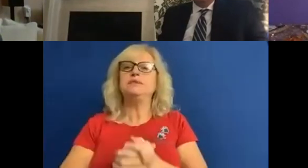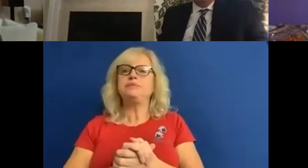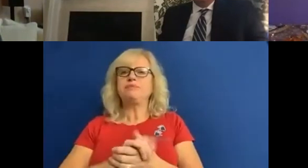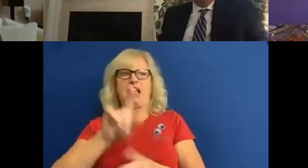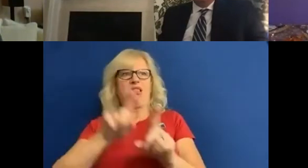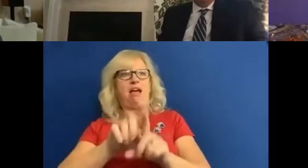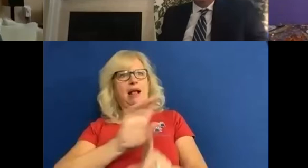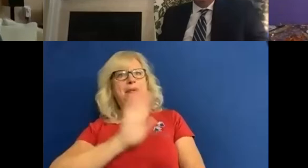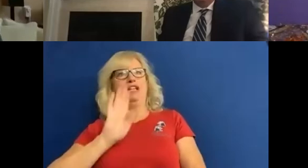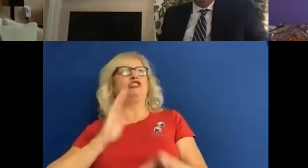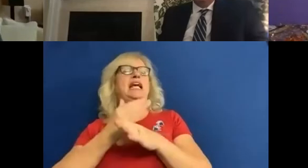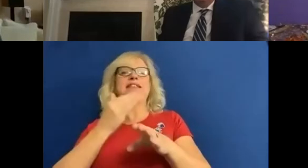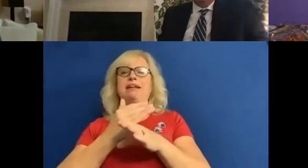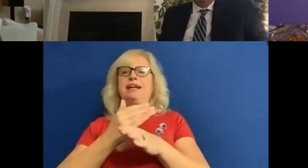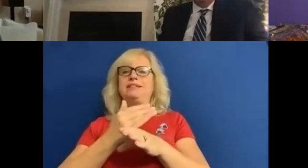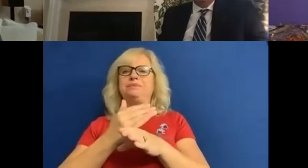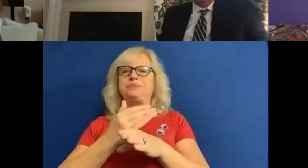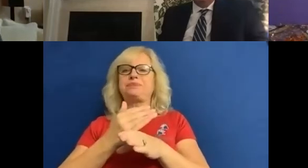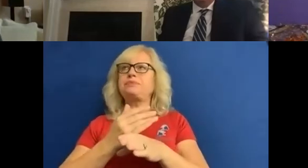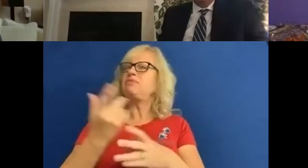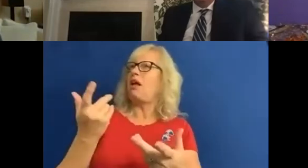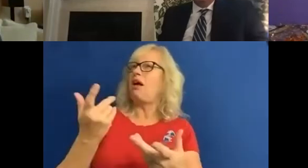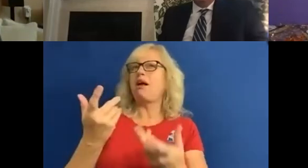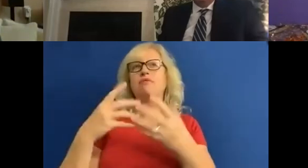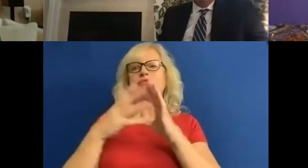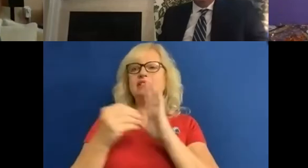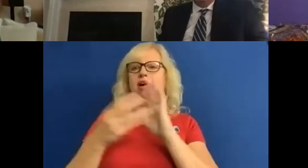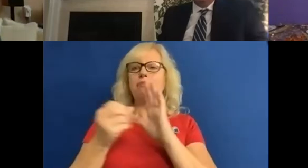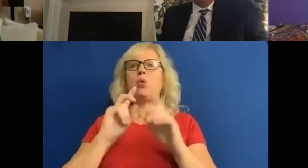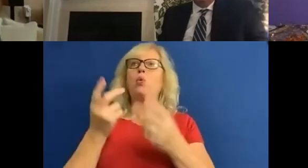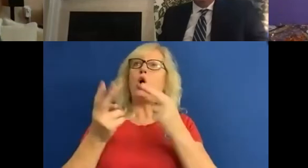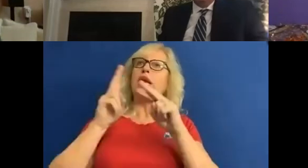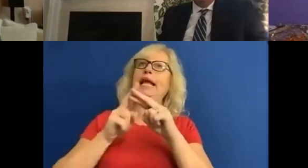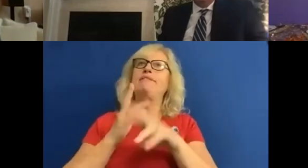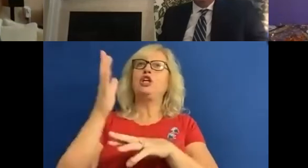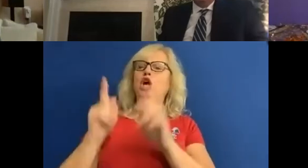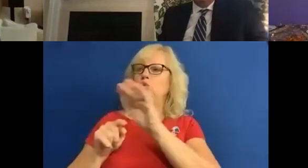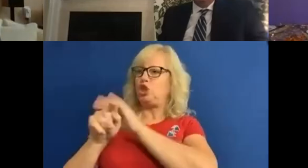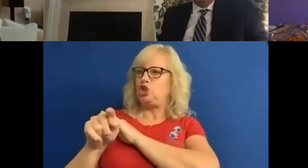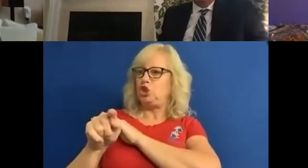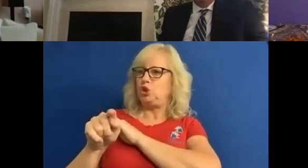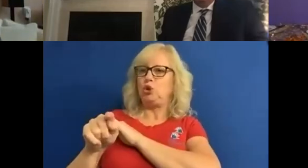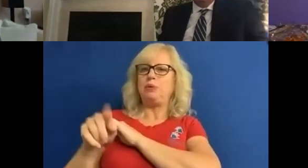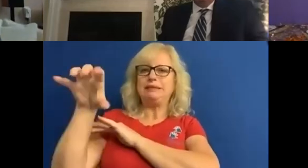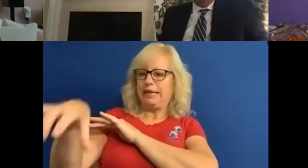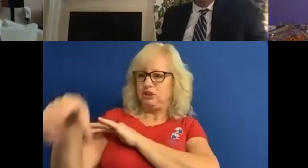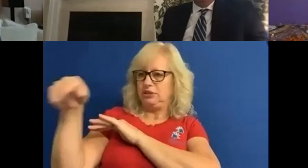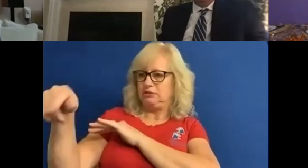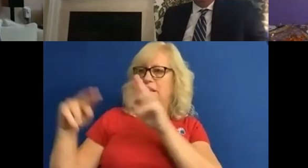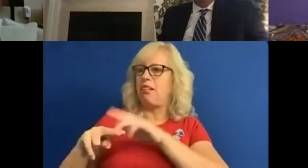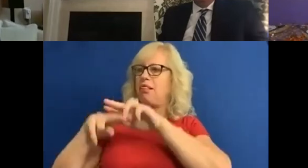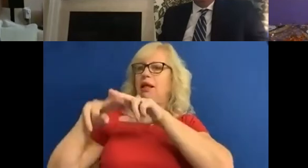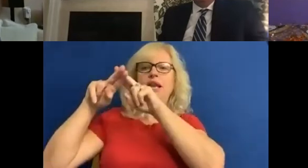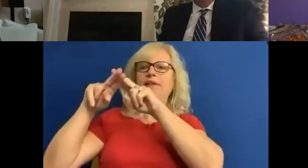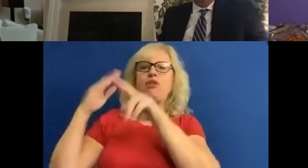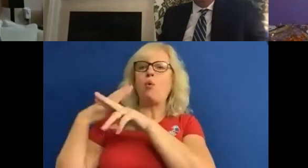to us, what happens if I go to my normal tube station, and the lift isn't working, I'm going to have to find out another way to get to the destination I'm going to and when